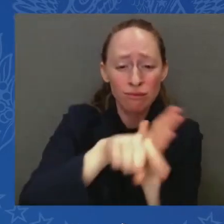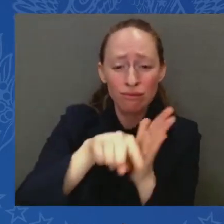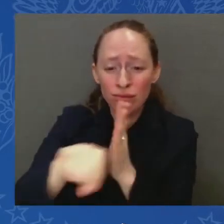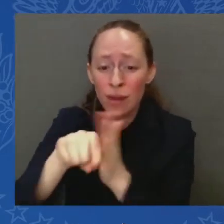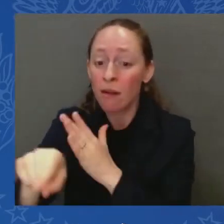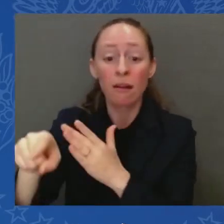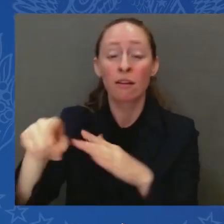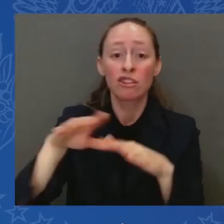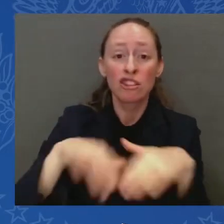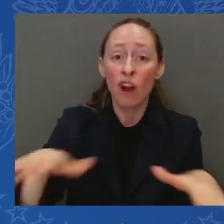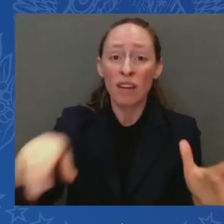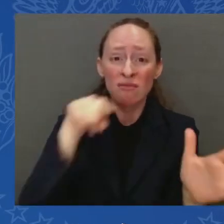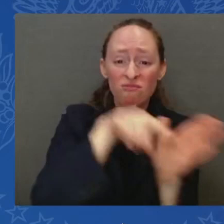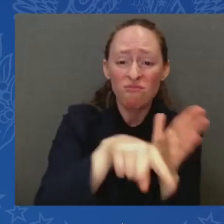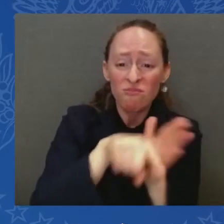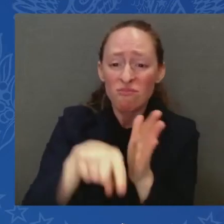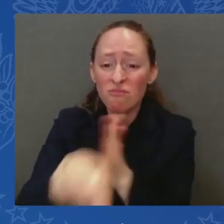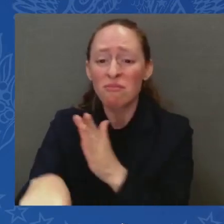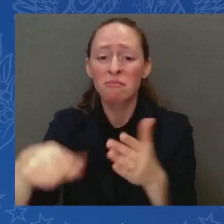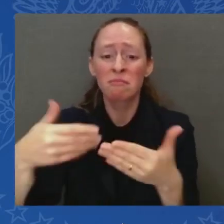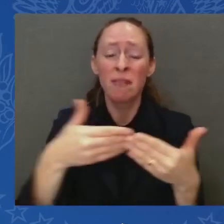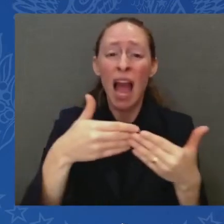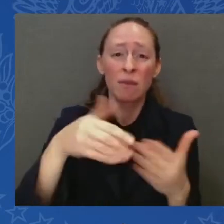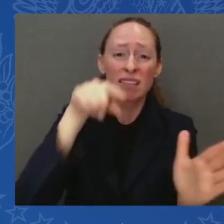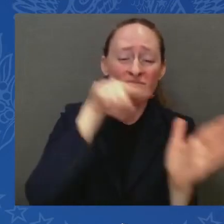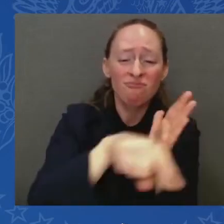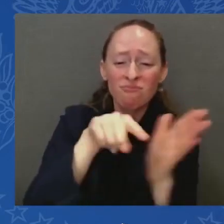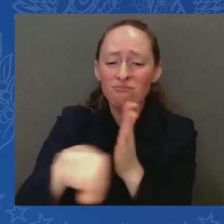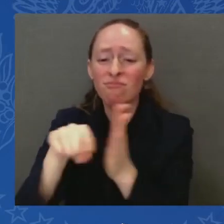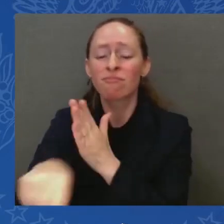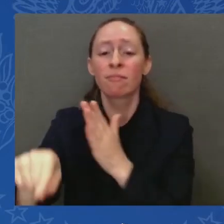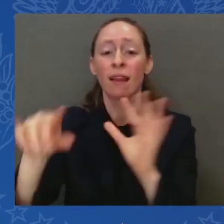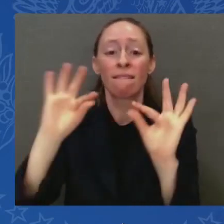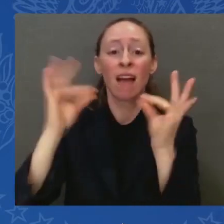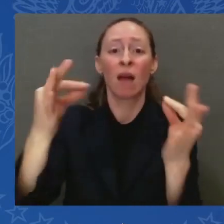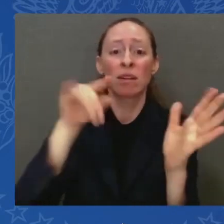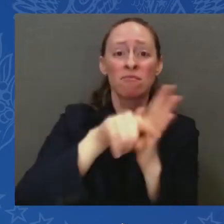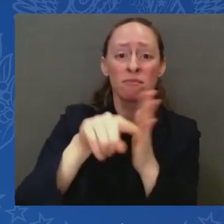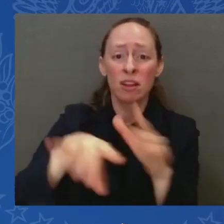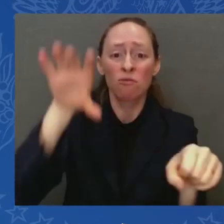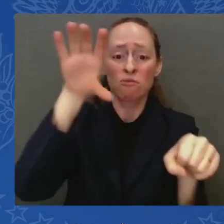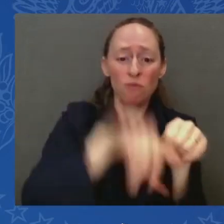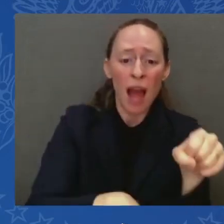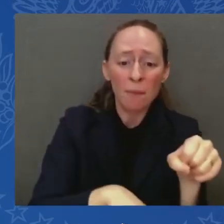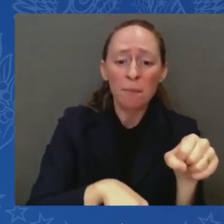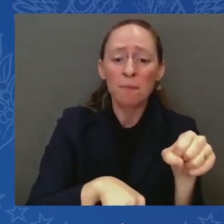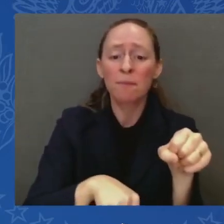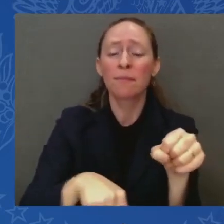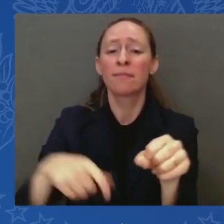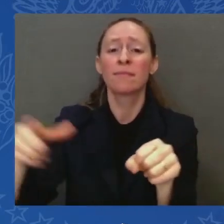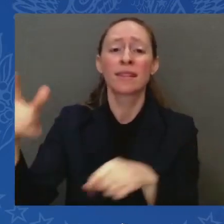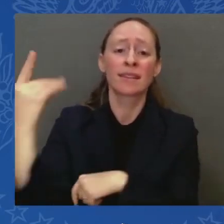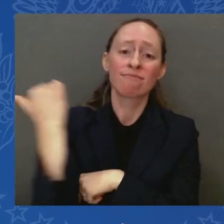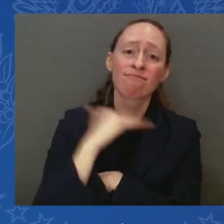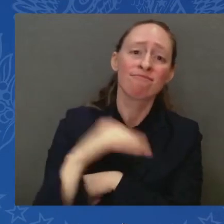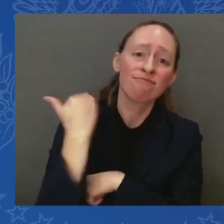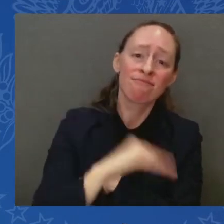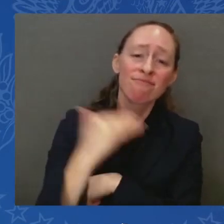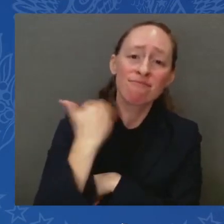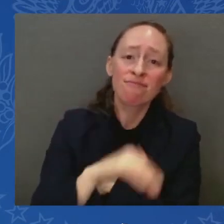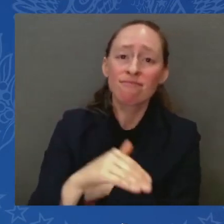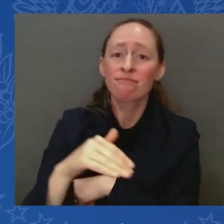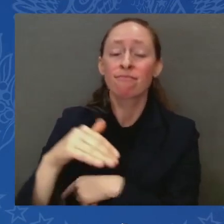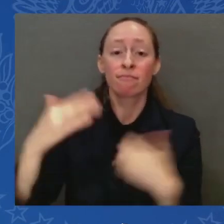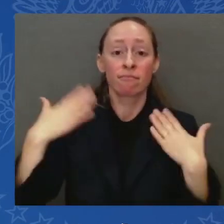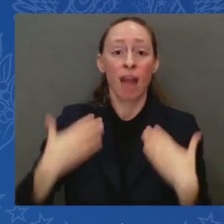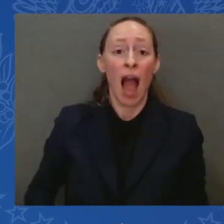beheadings, bodies burned alive. Hamas committed atrocities that recall the worst ravages of ISIS,